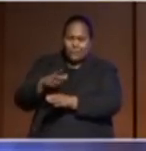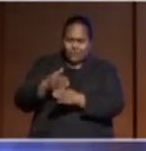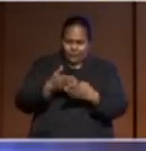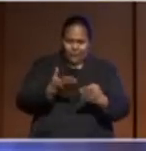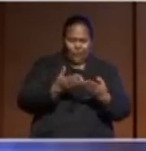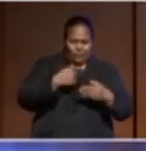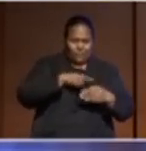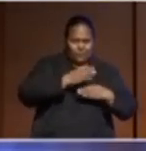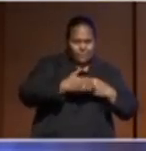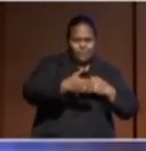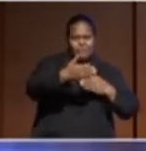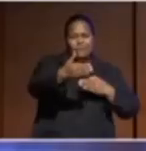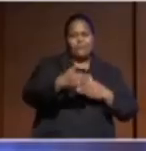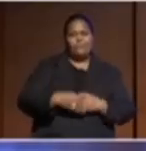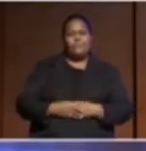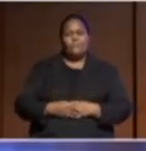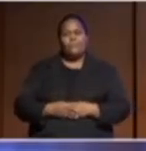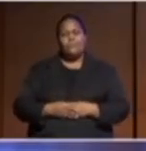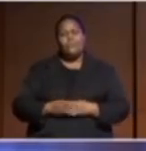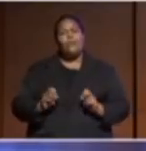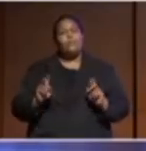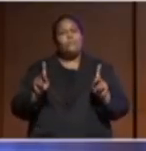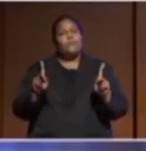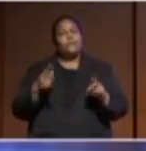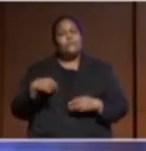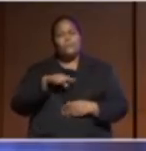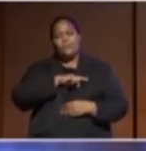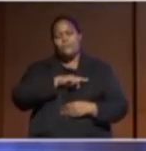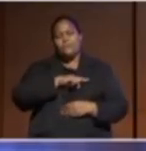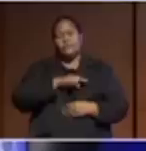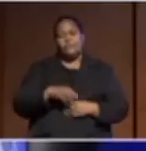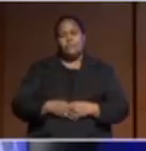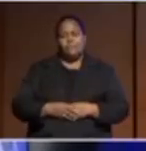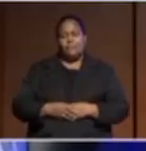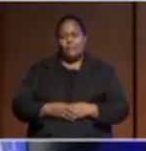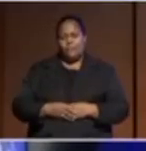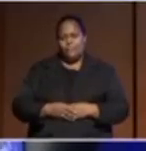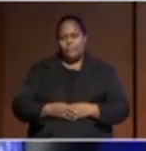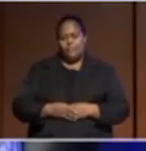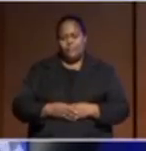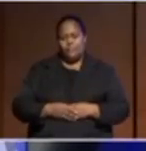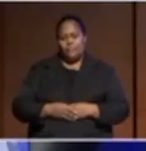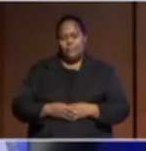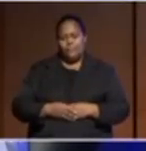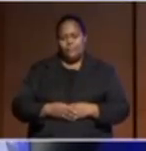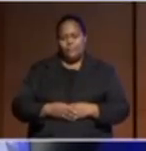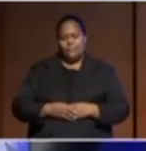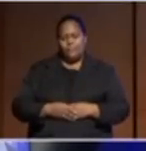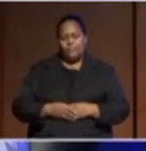I think this is an opportunity for us to review